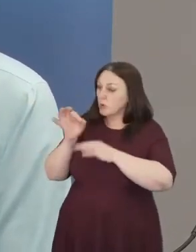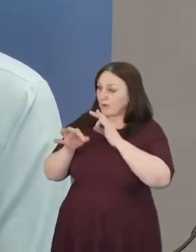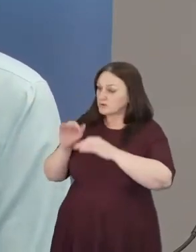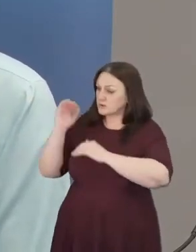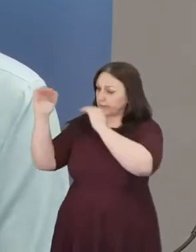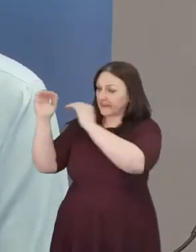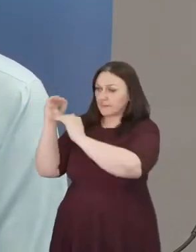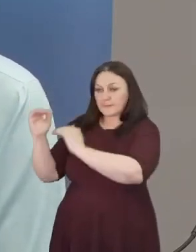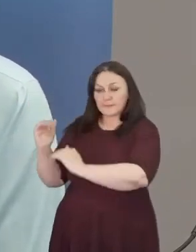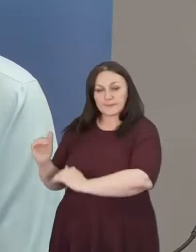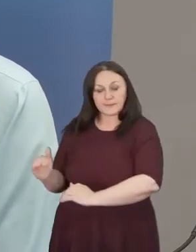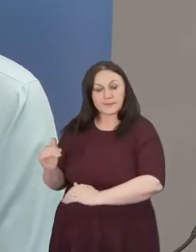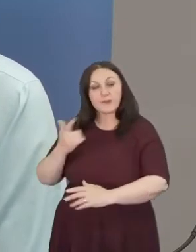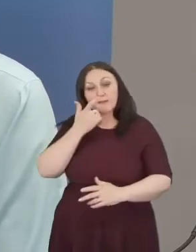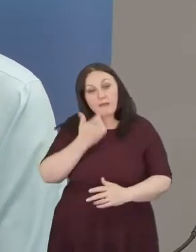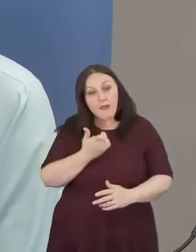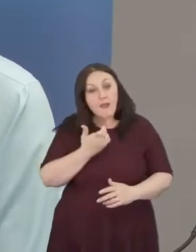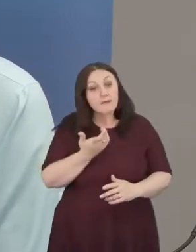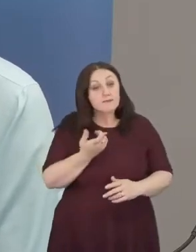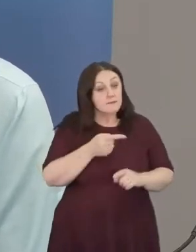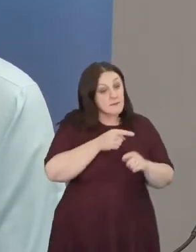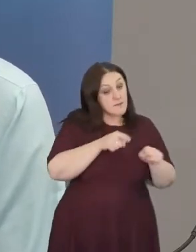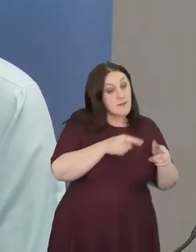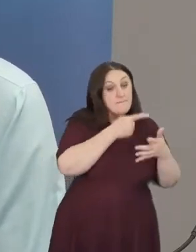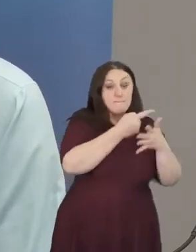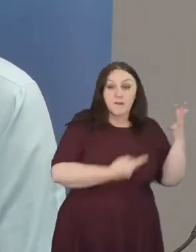Some of these questions they'll be answering.